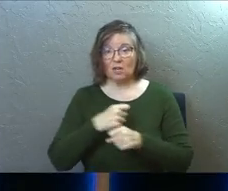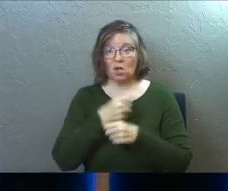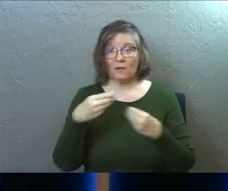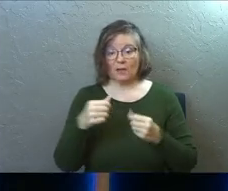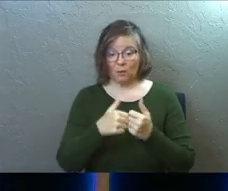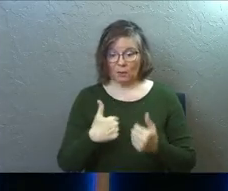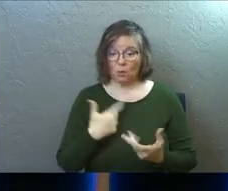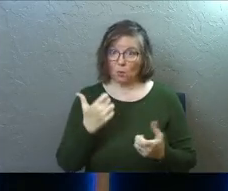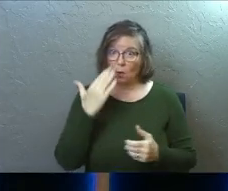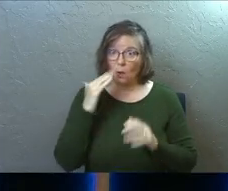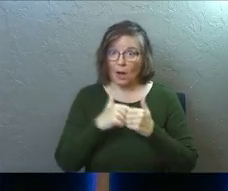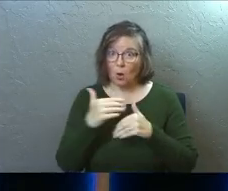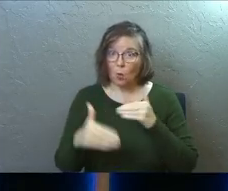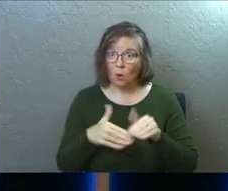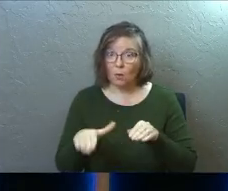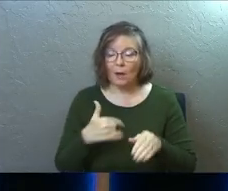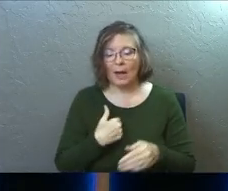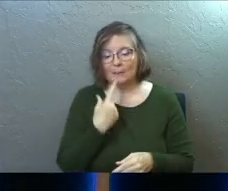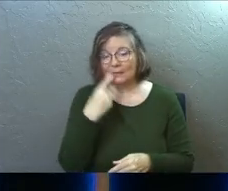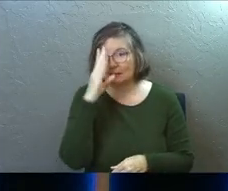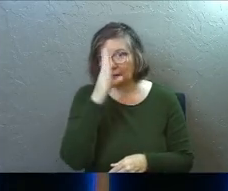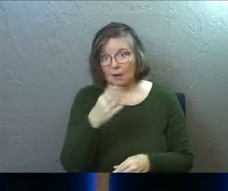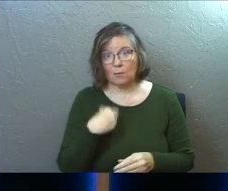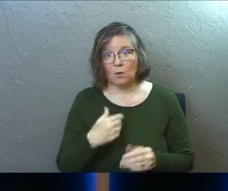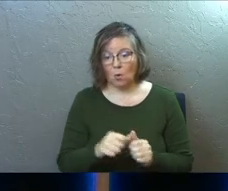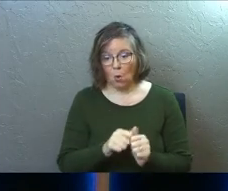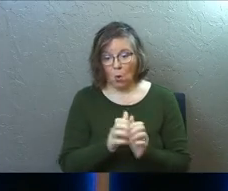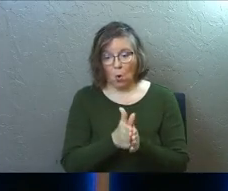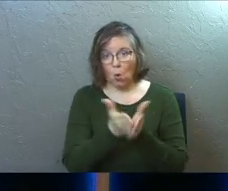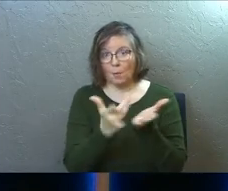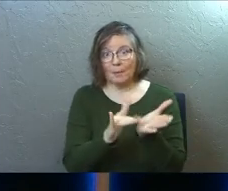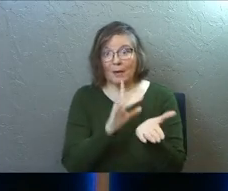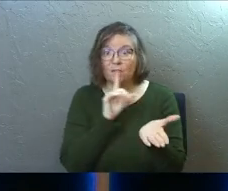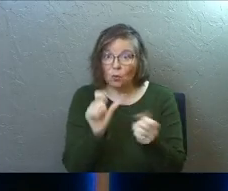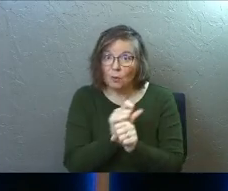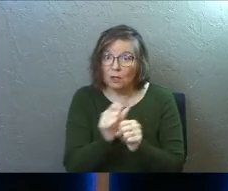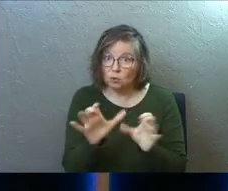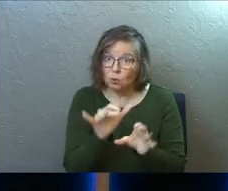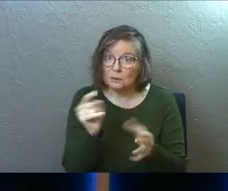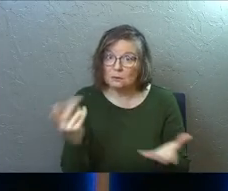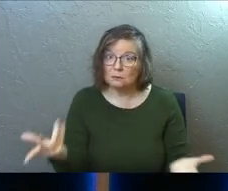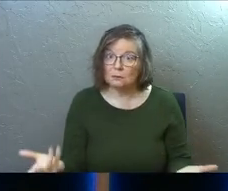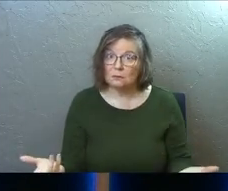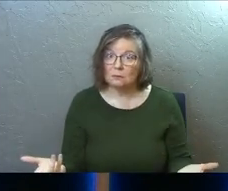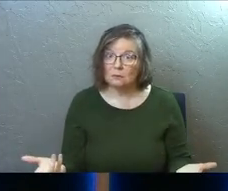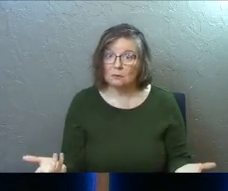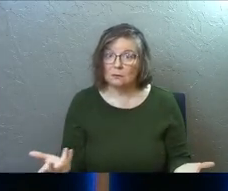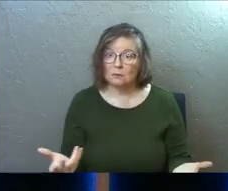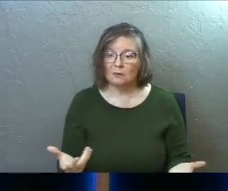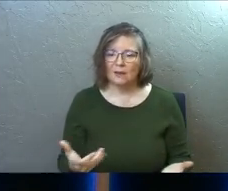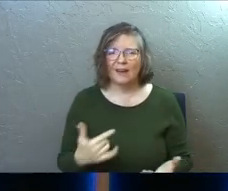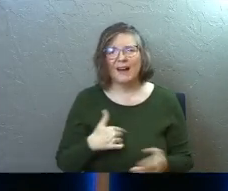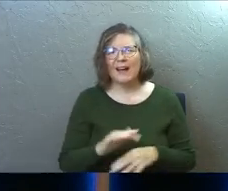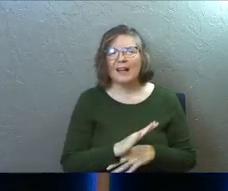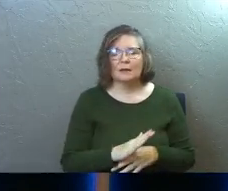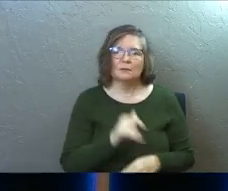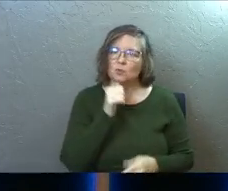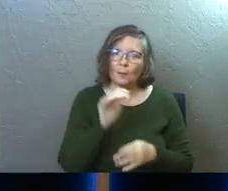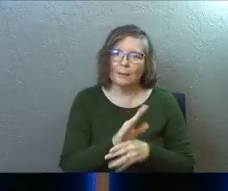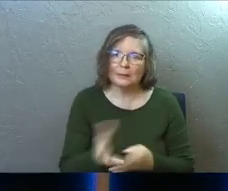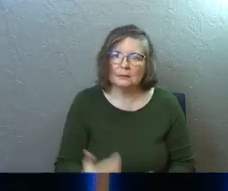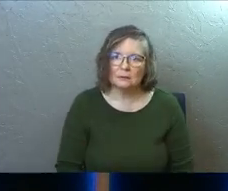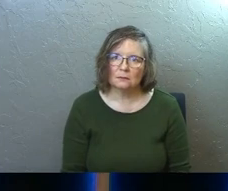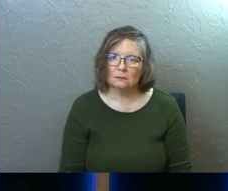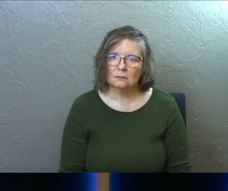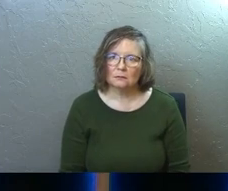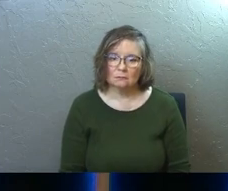coffee shop with me and you want to know how to walk this walk, I'm just going to tell you, open up your Bible. For real. Do it. How about I get busy? Don't be busy.